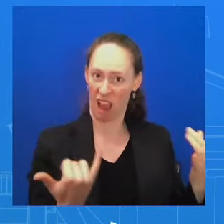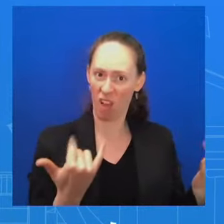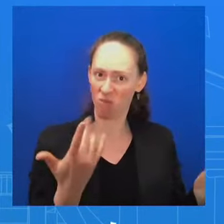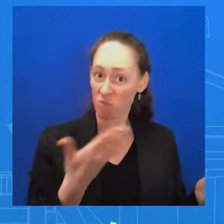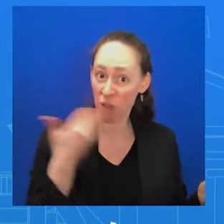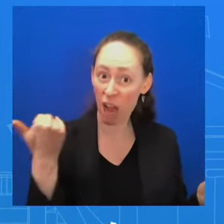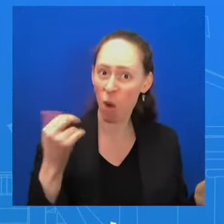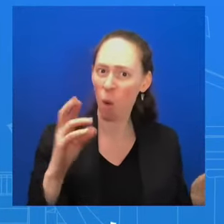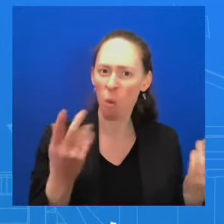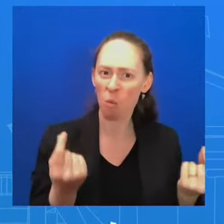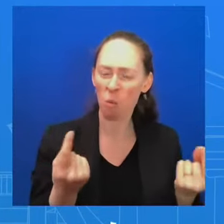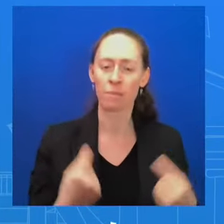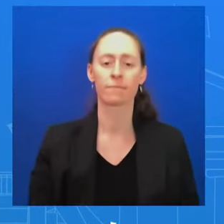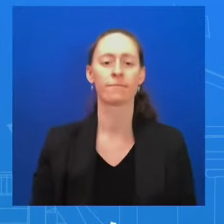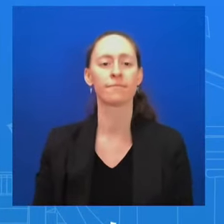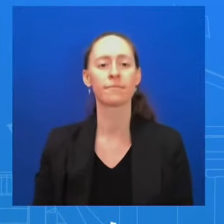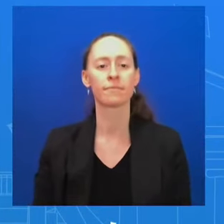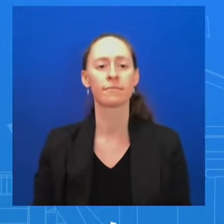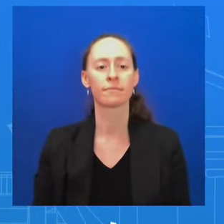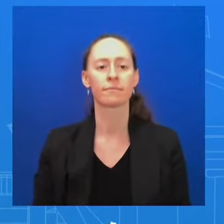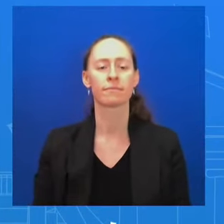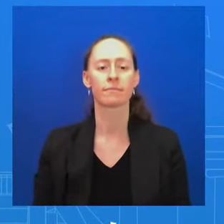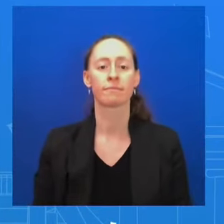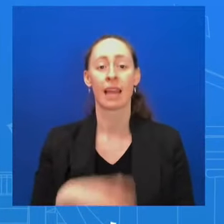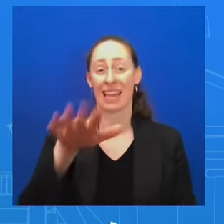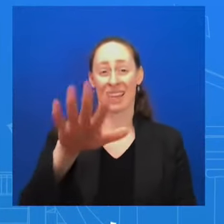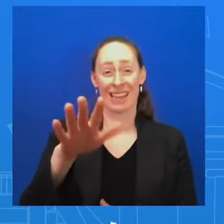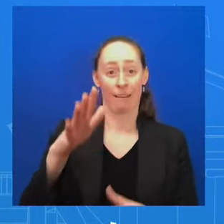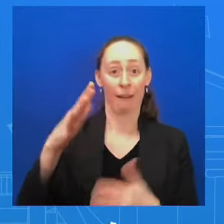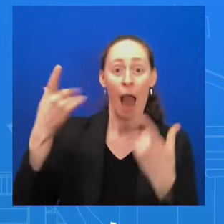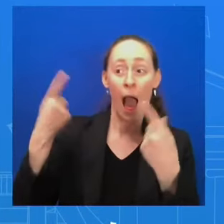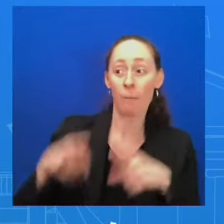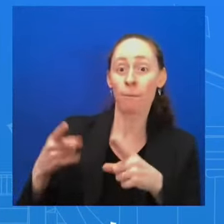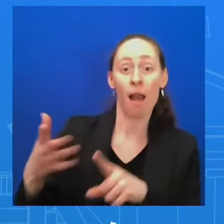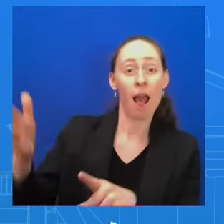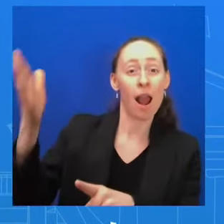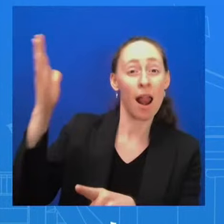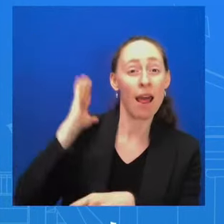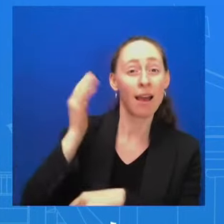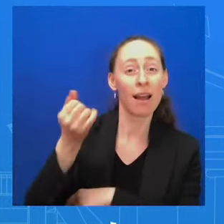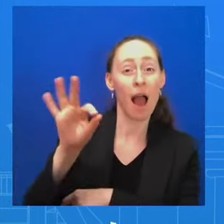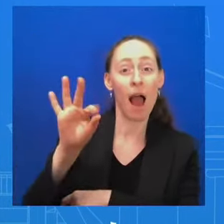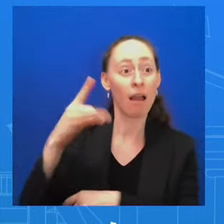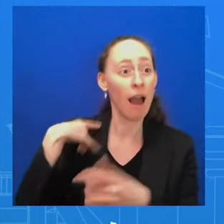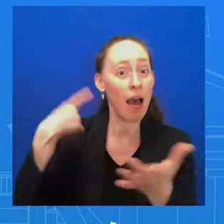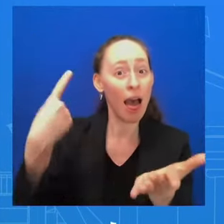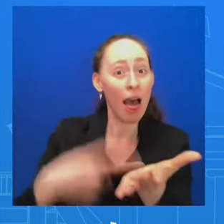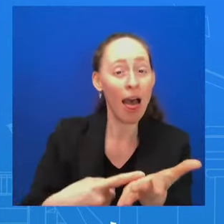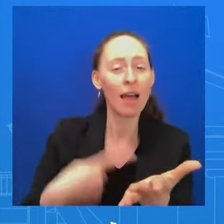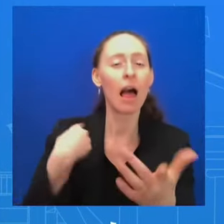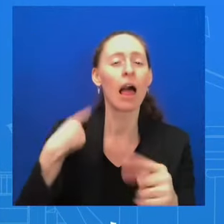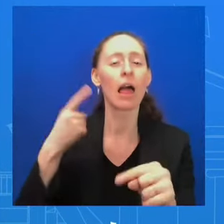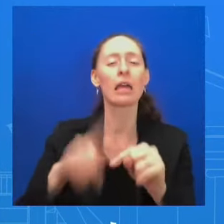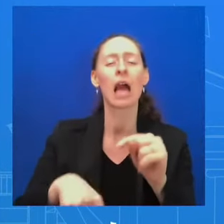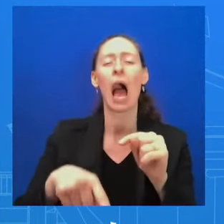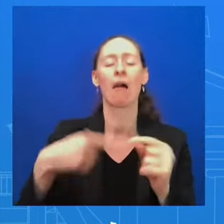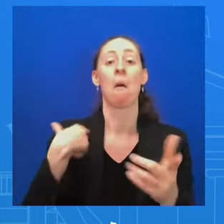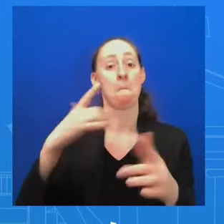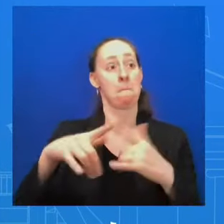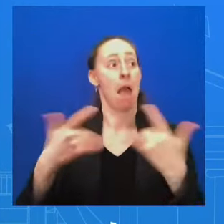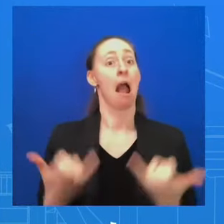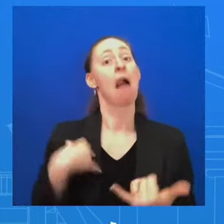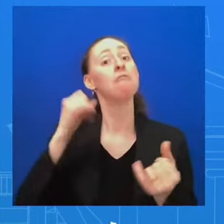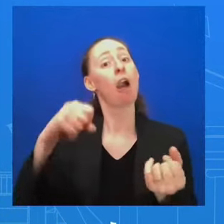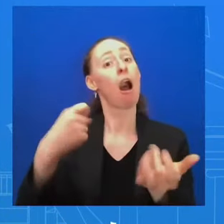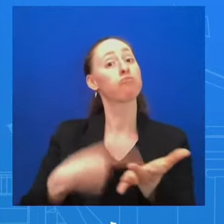between 1998 and today, but I can tell you that President Biden absolutely takes those responsibilities very, very seriously, particularly